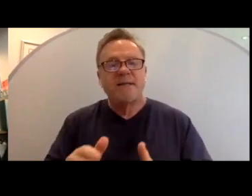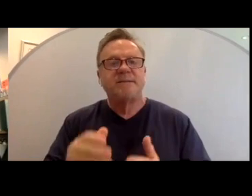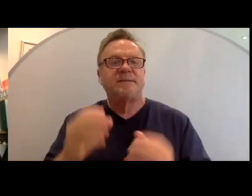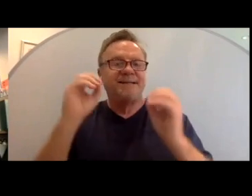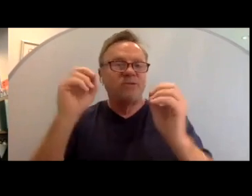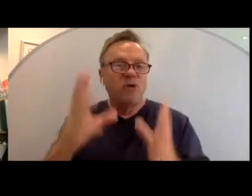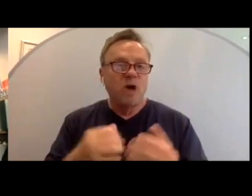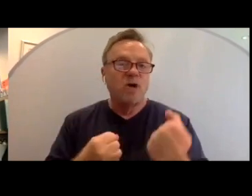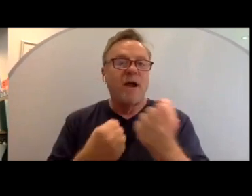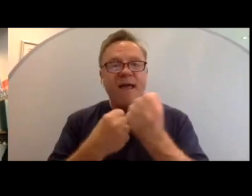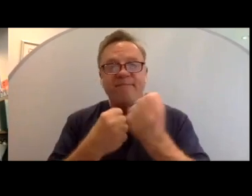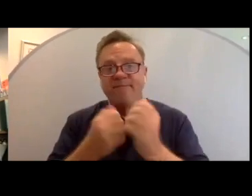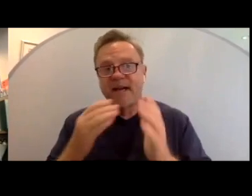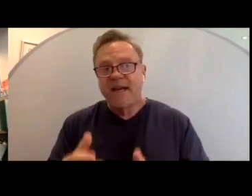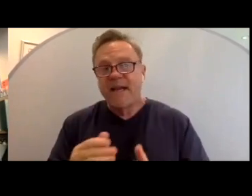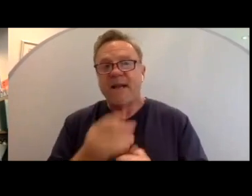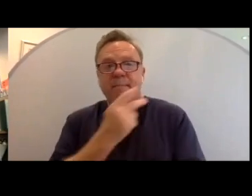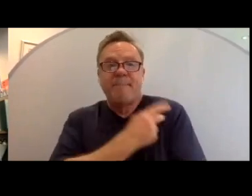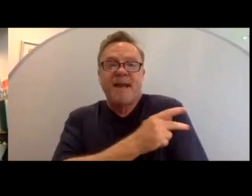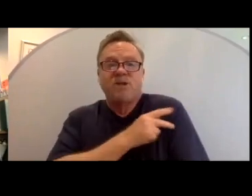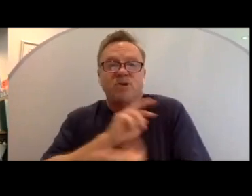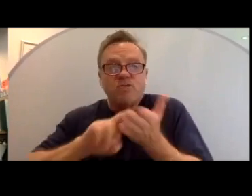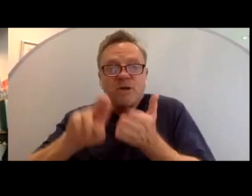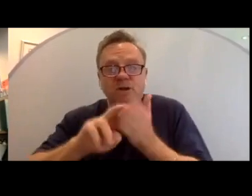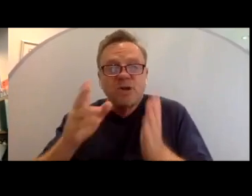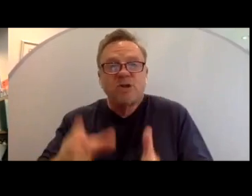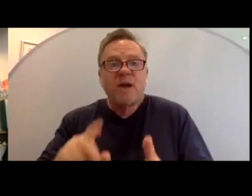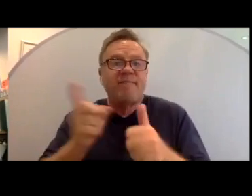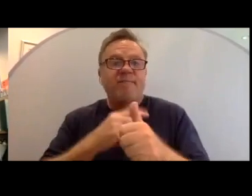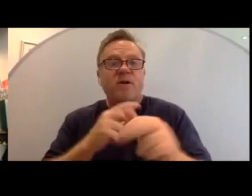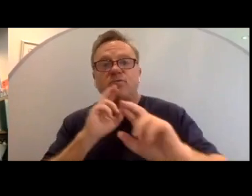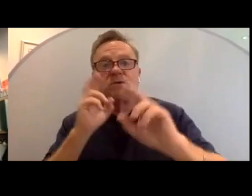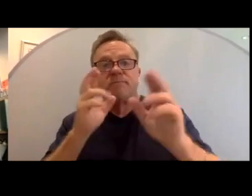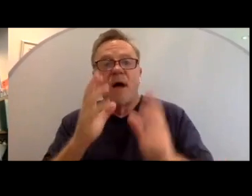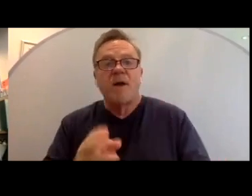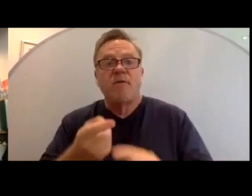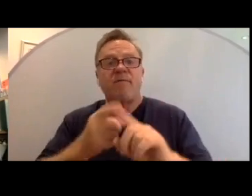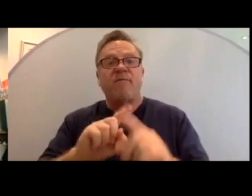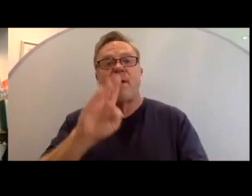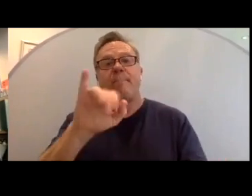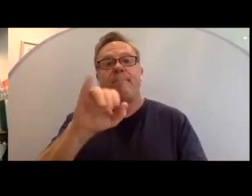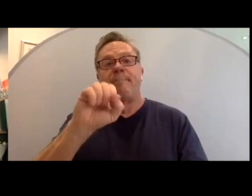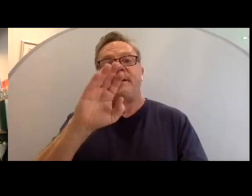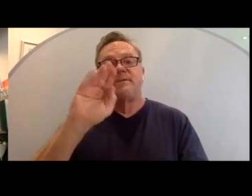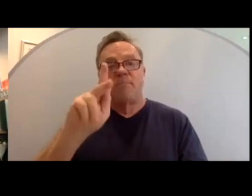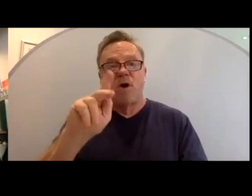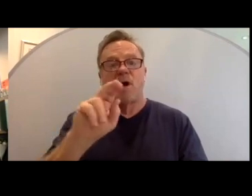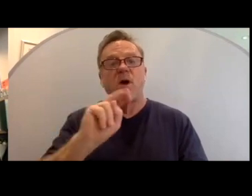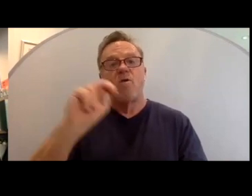advocate, patient researcher, and first responder from Bismarck, North Dakota.